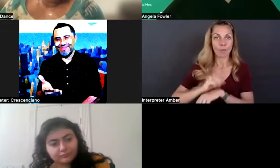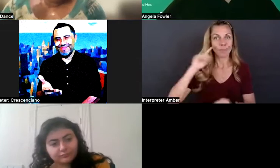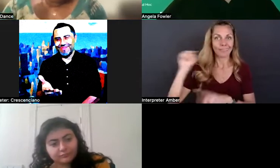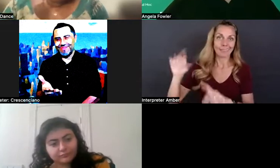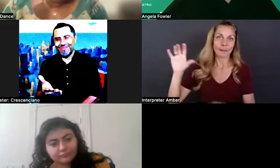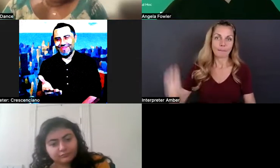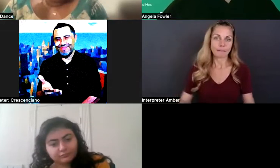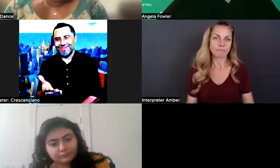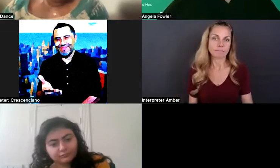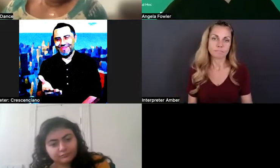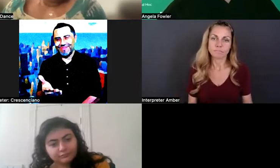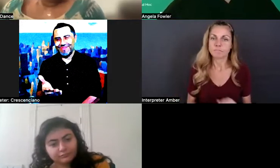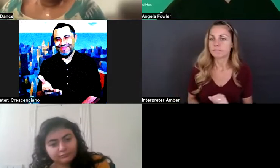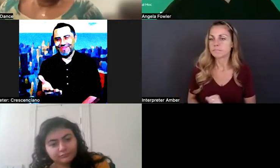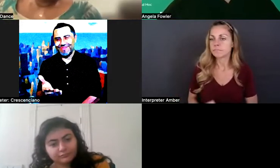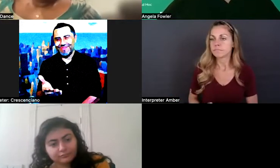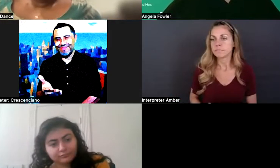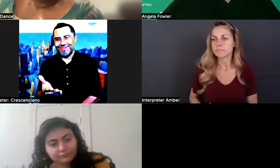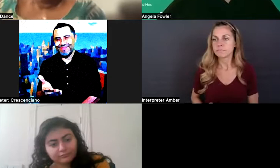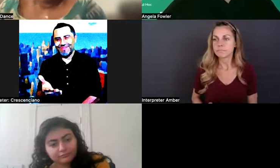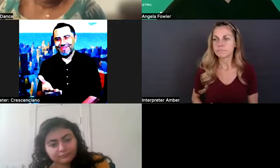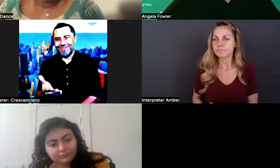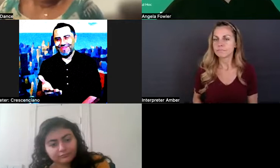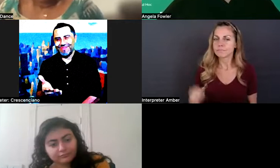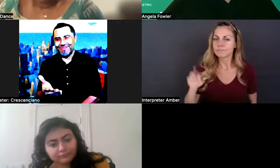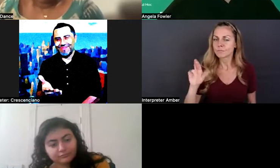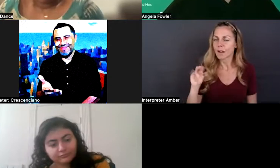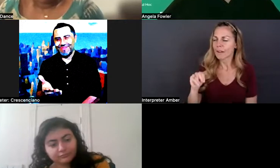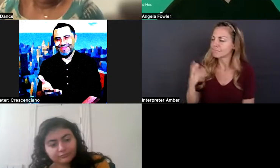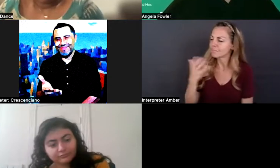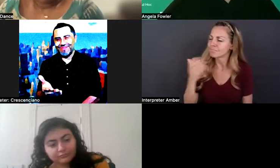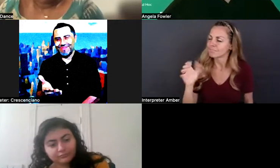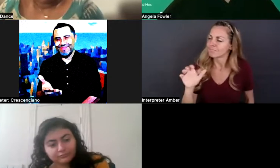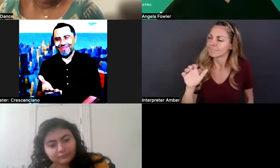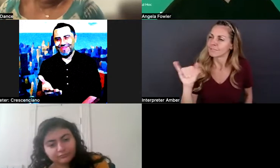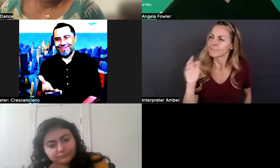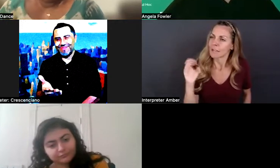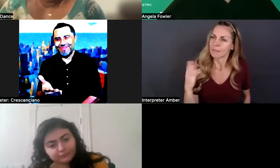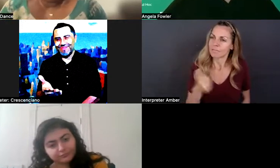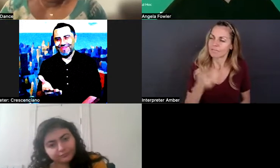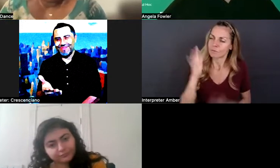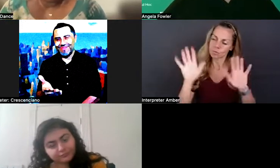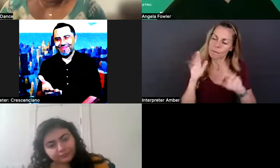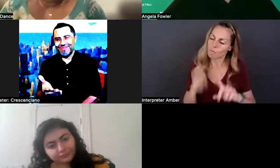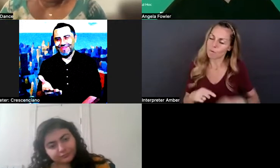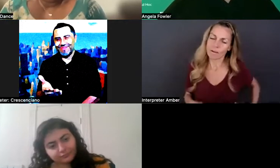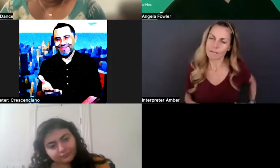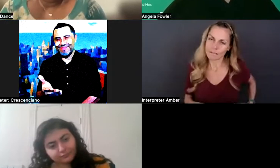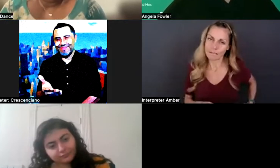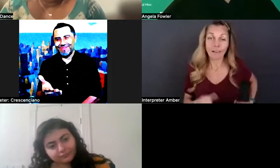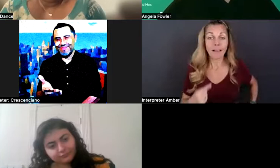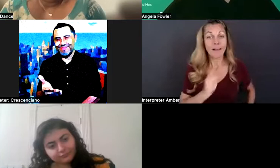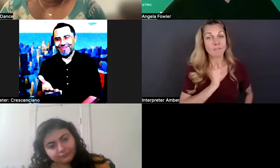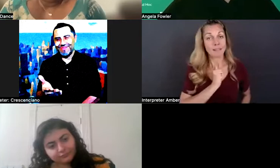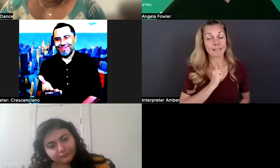And I just wanted to just take that Jacob. It's such a, that's such a resonating thing. Uh, for me, I have a background that's